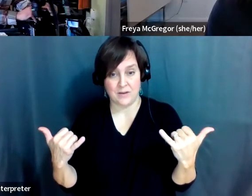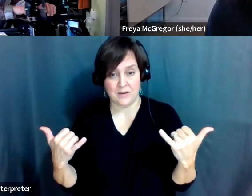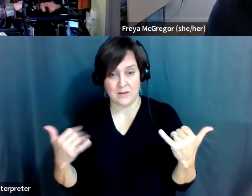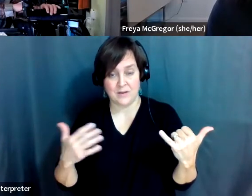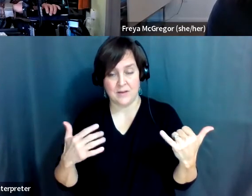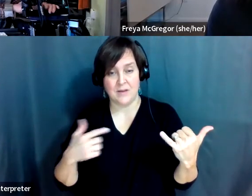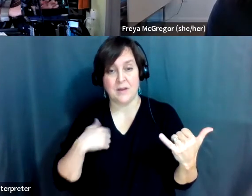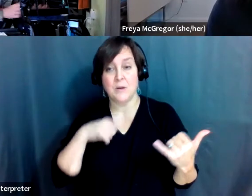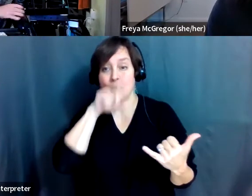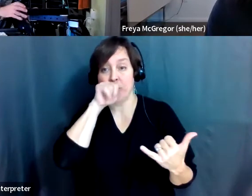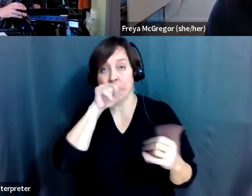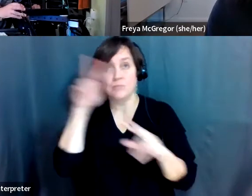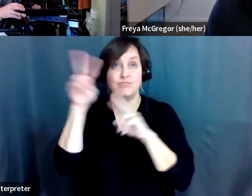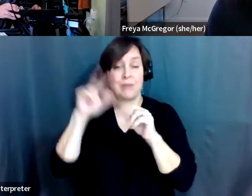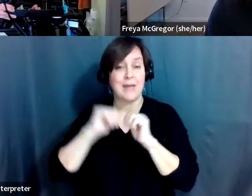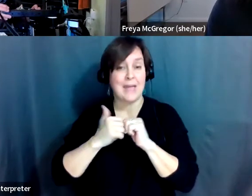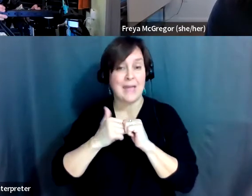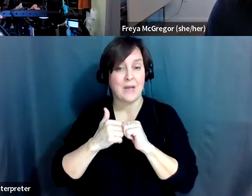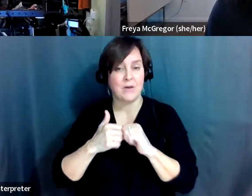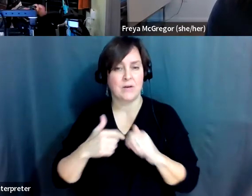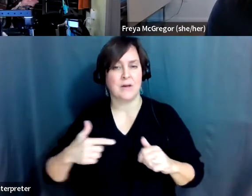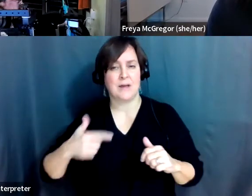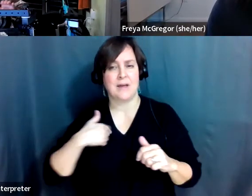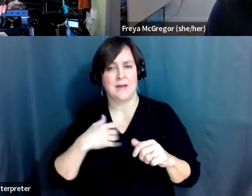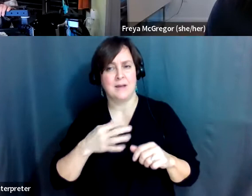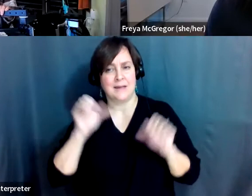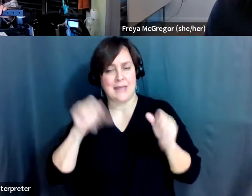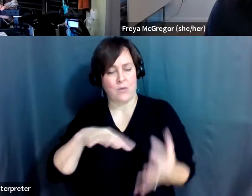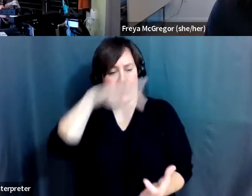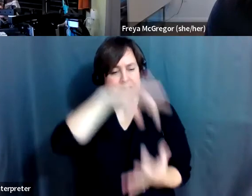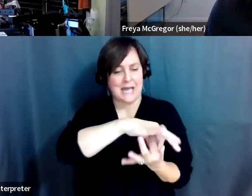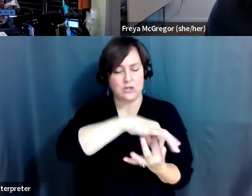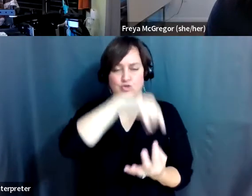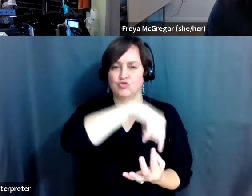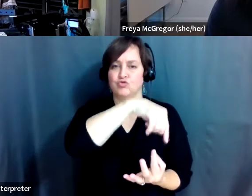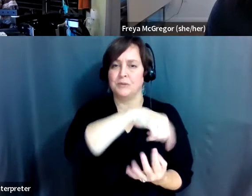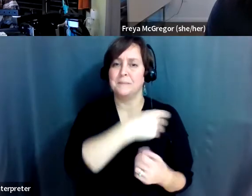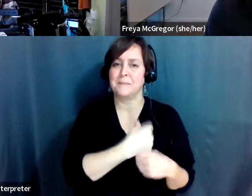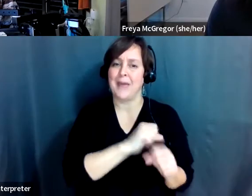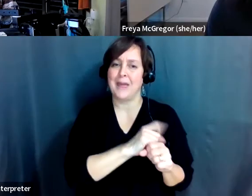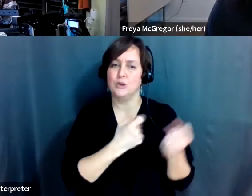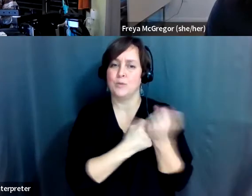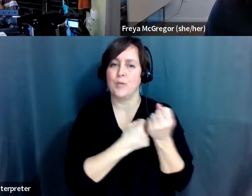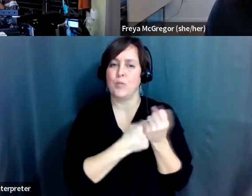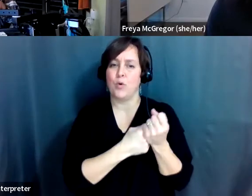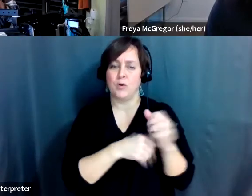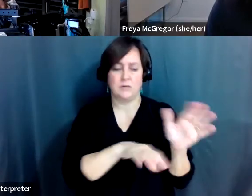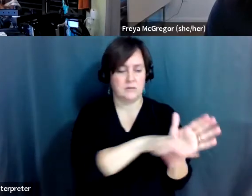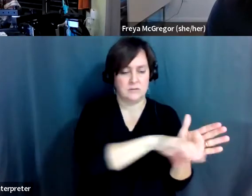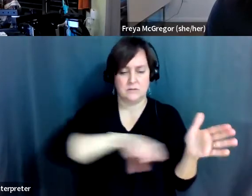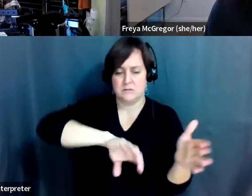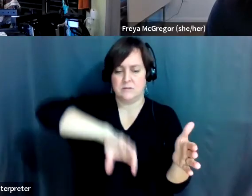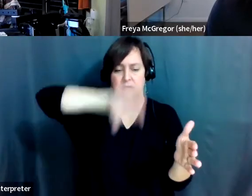bird, so I was able to attach and make this support. So, this support